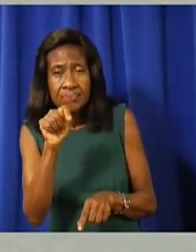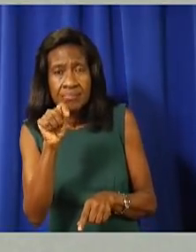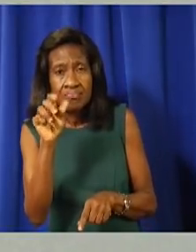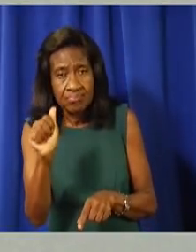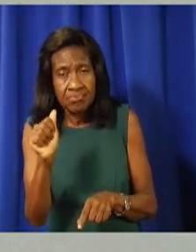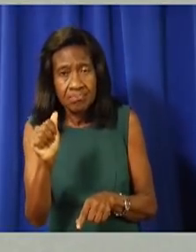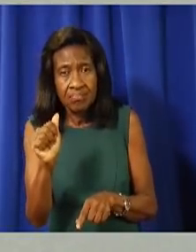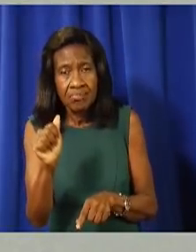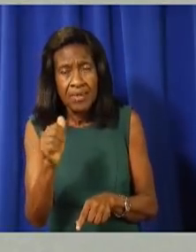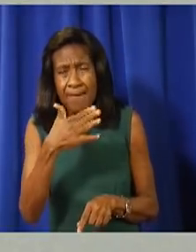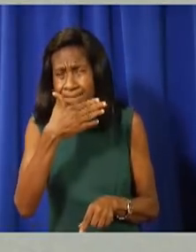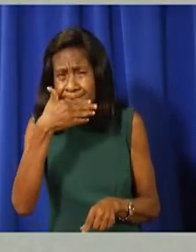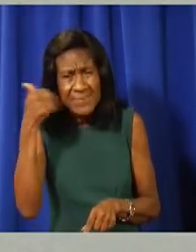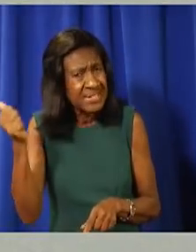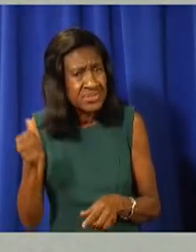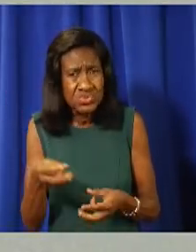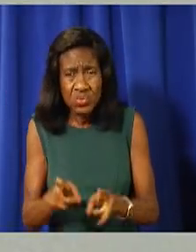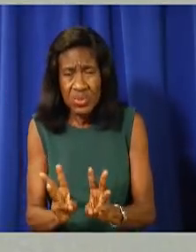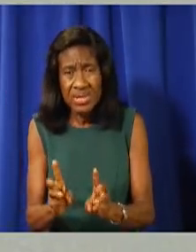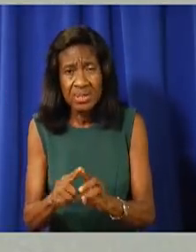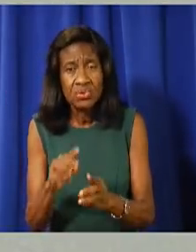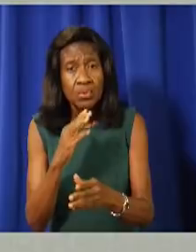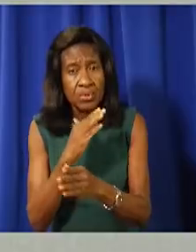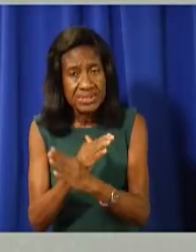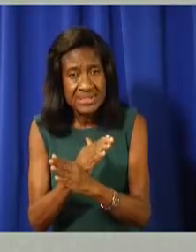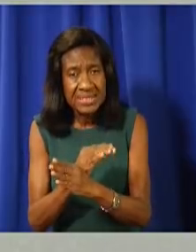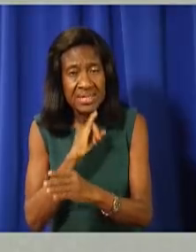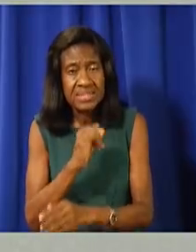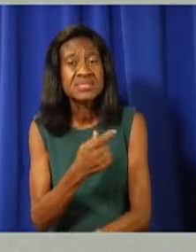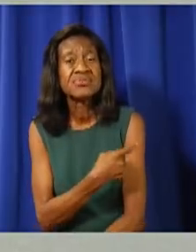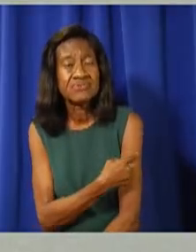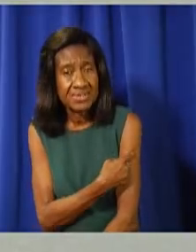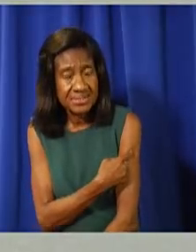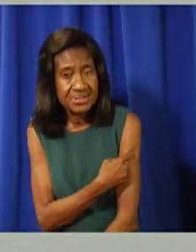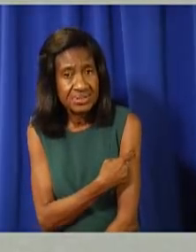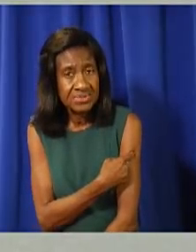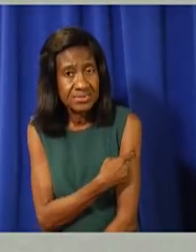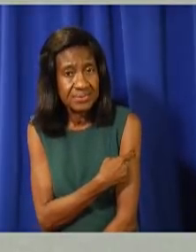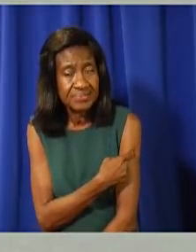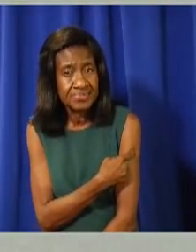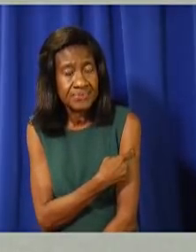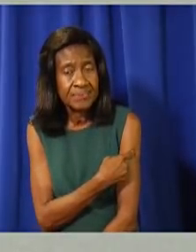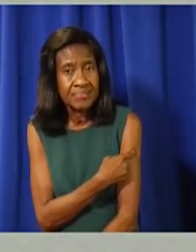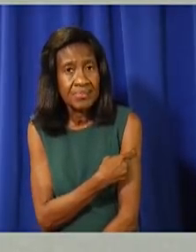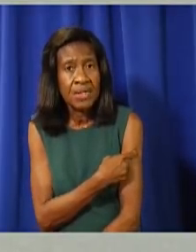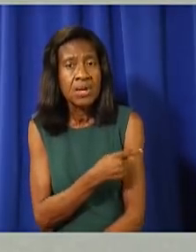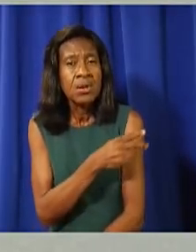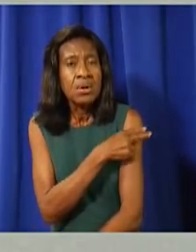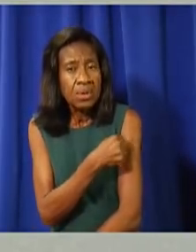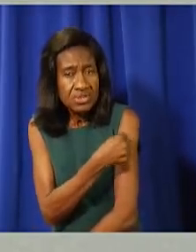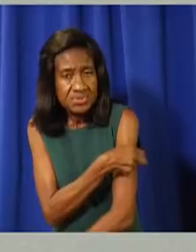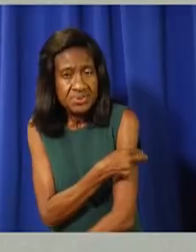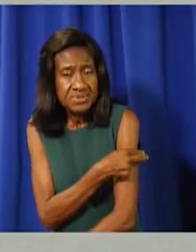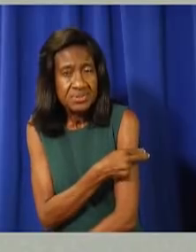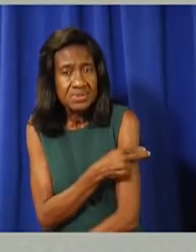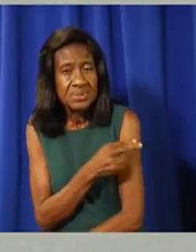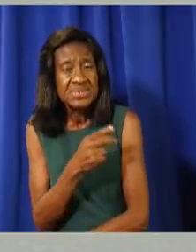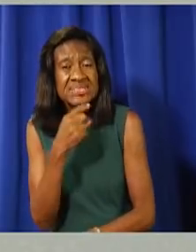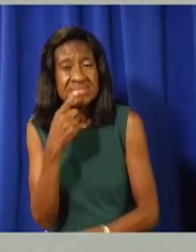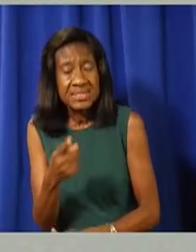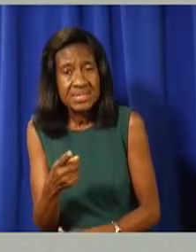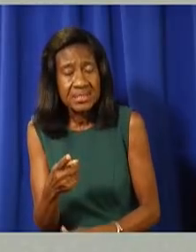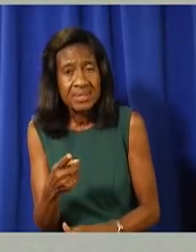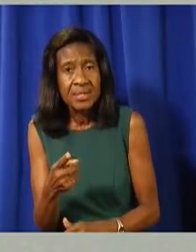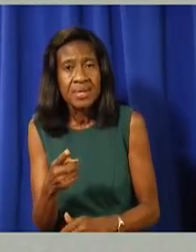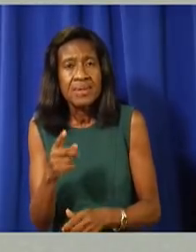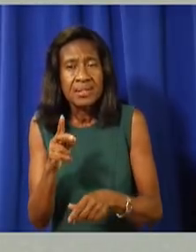the best protection against the variant as evidenced by many hospitals reporting predominantly unvaccinated patients